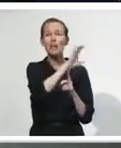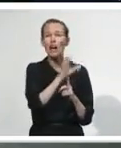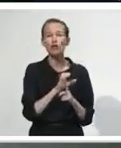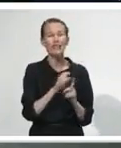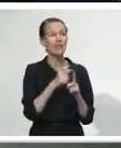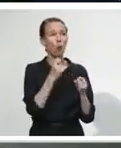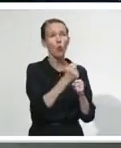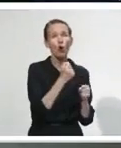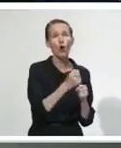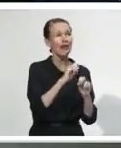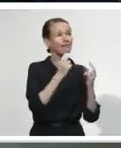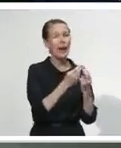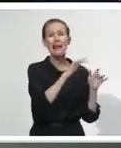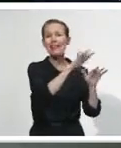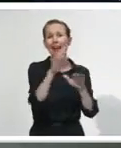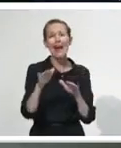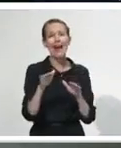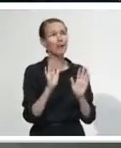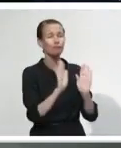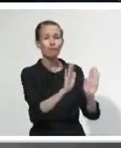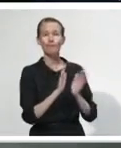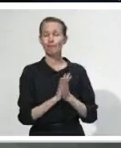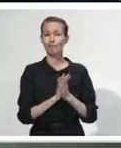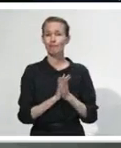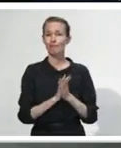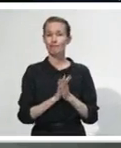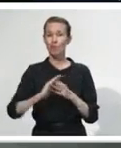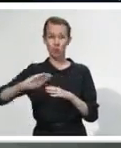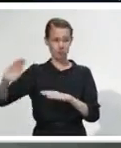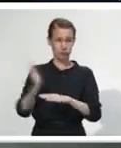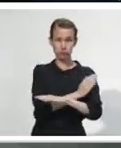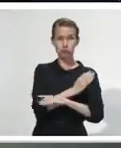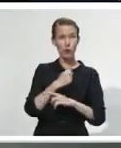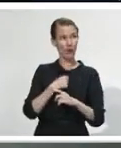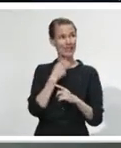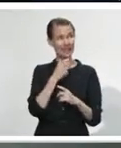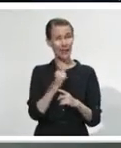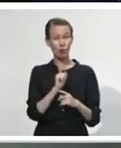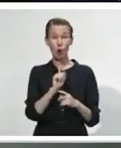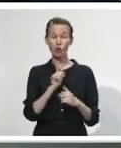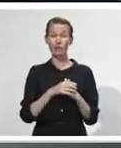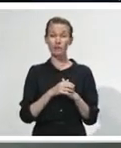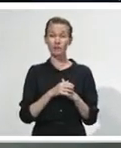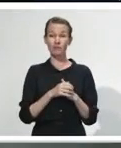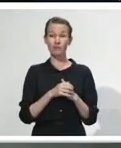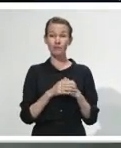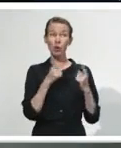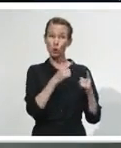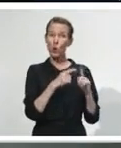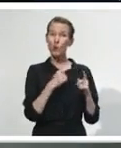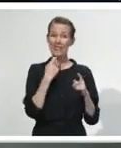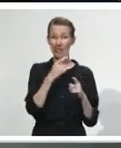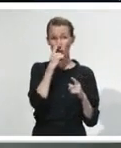there. And so our message some time ago was what they call in Foreign Affairs terms, shelter in place.